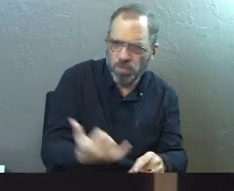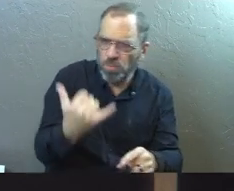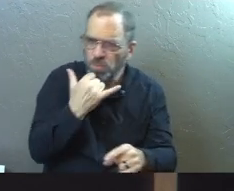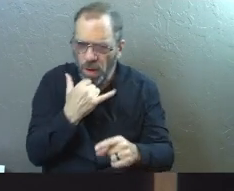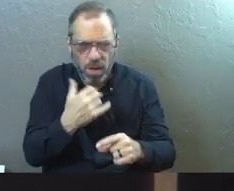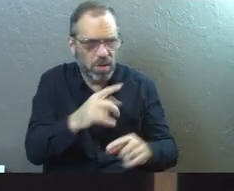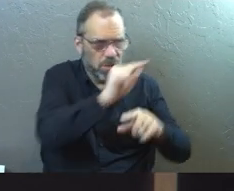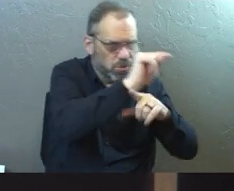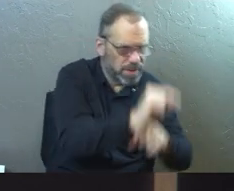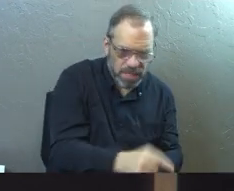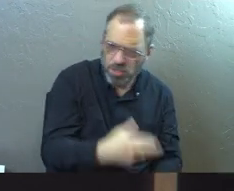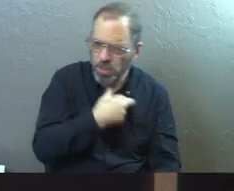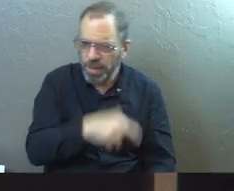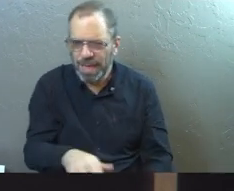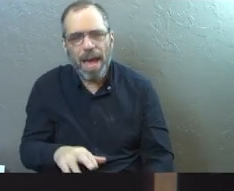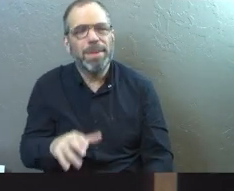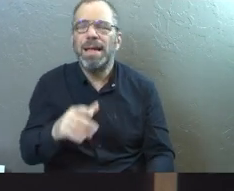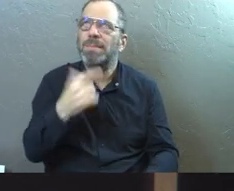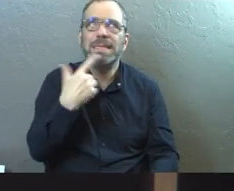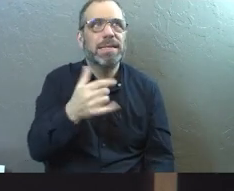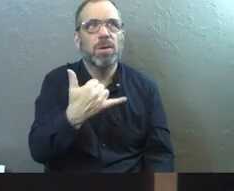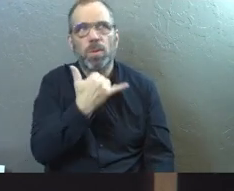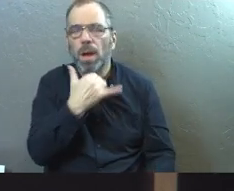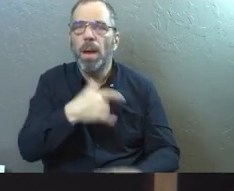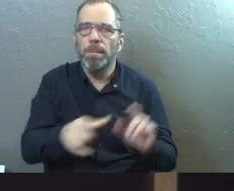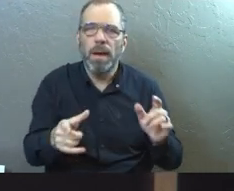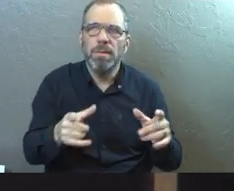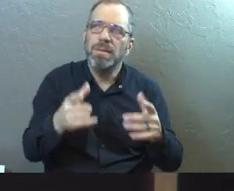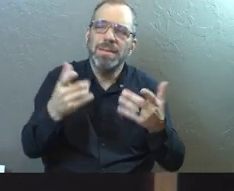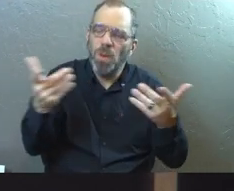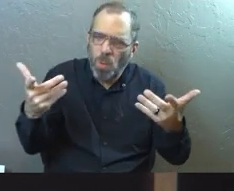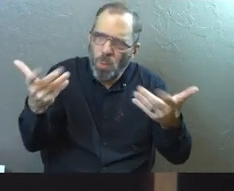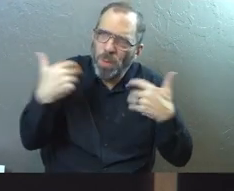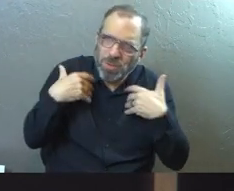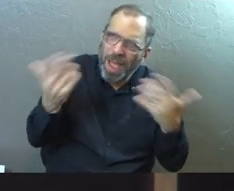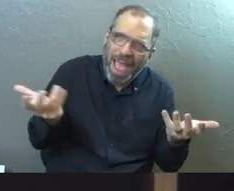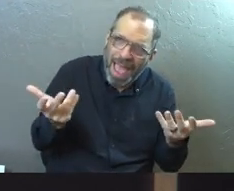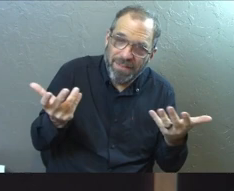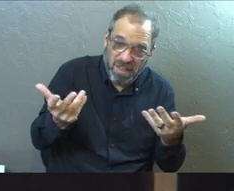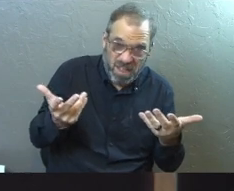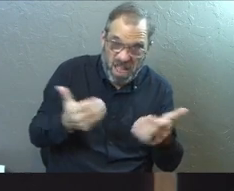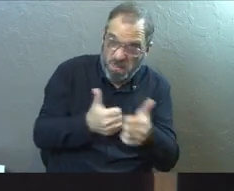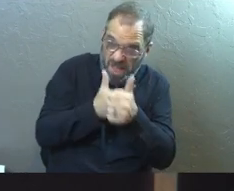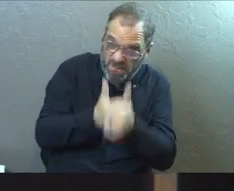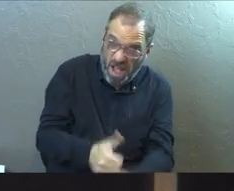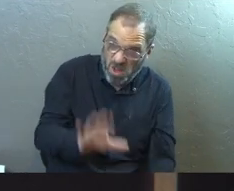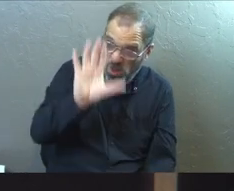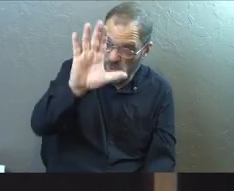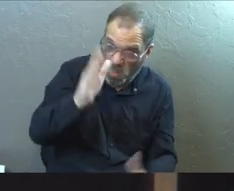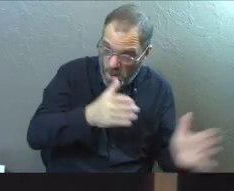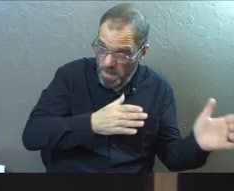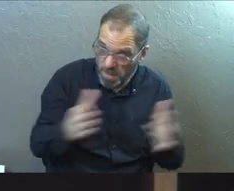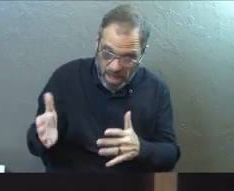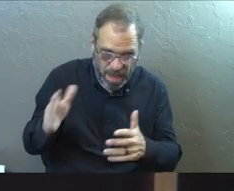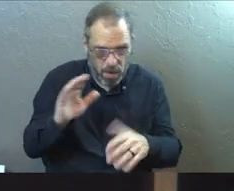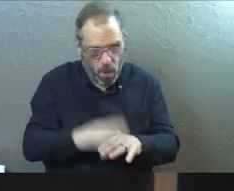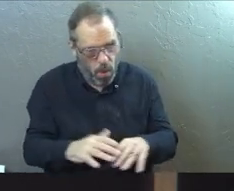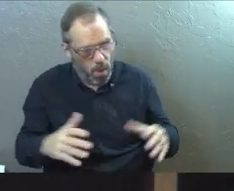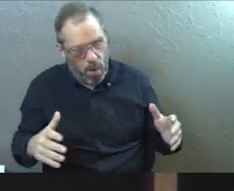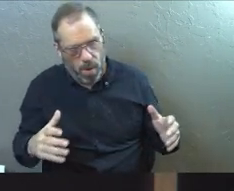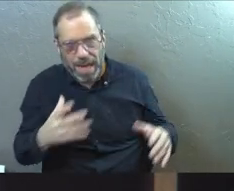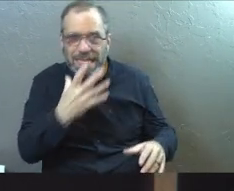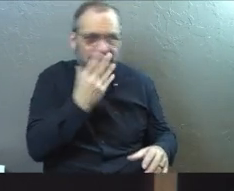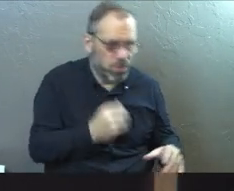Tradition, religion, not that they're strictly wrong, but are they what? You have for me, God. Am I walking them out the way that You called me to? Or am I like